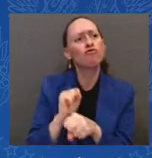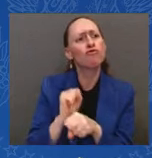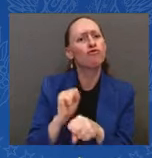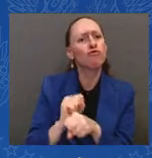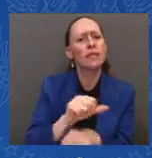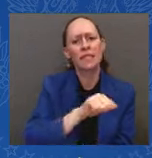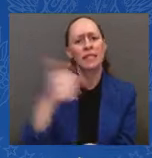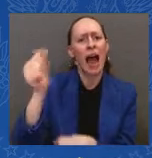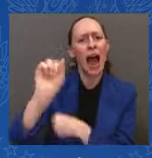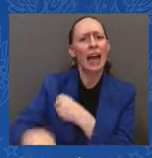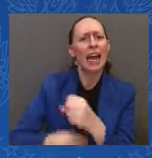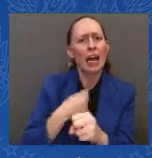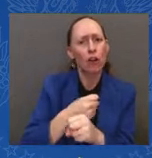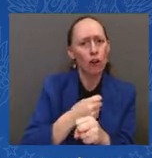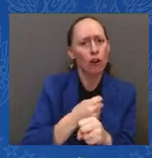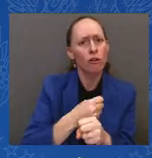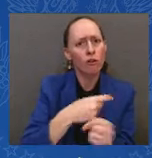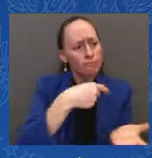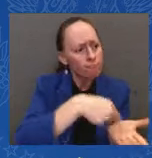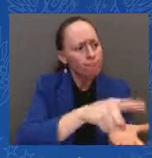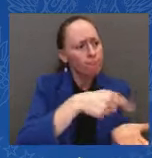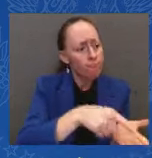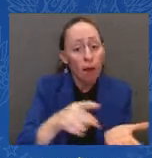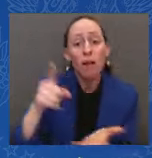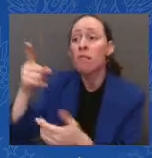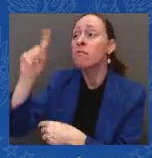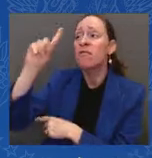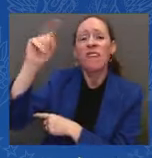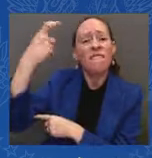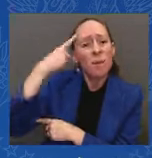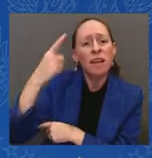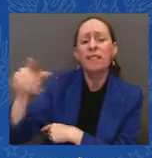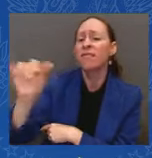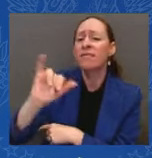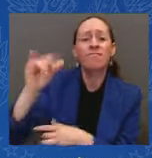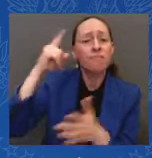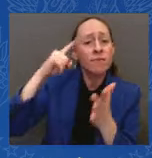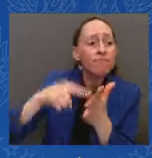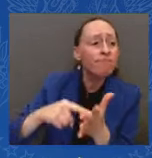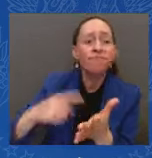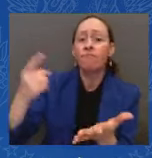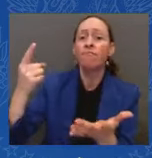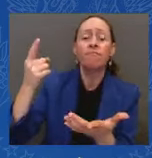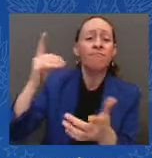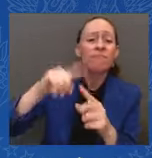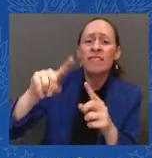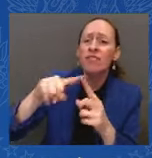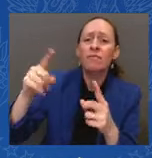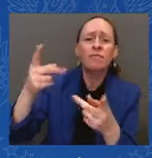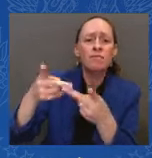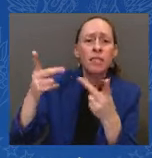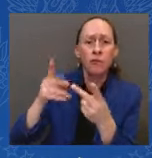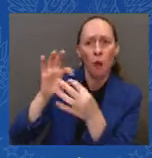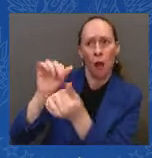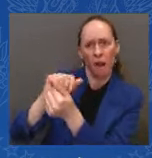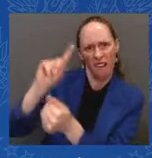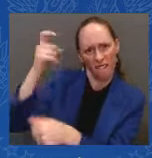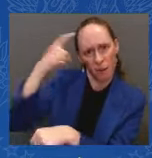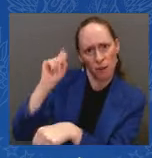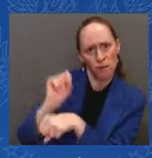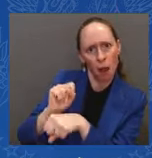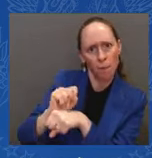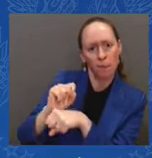for in place for nearly 15 years, but because of red tape, only 7,000 borrowers had been helped.